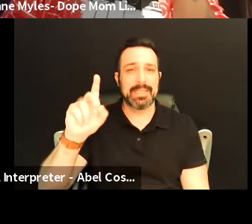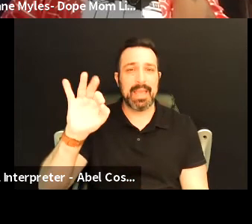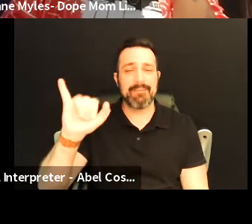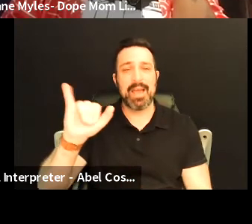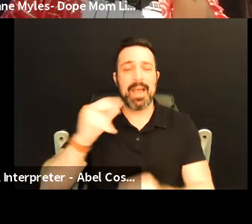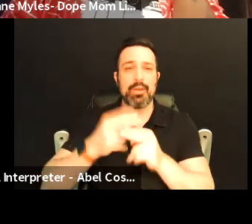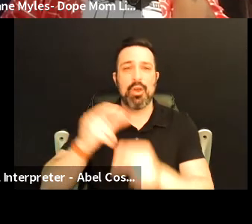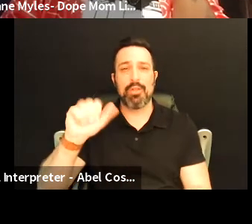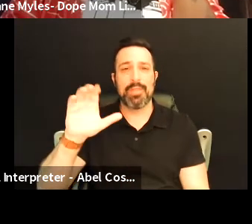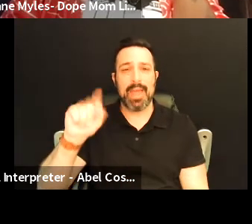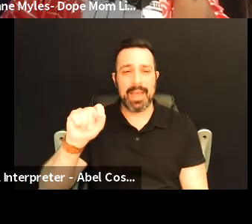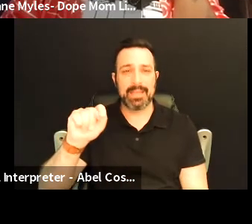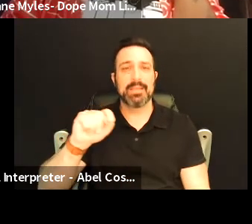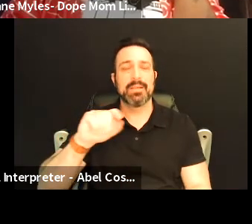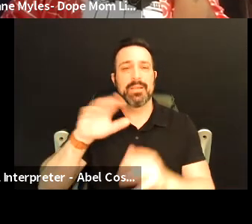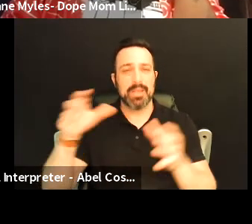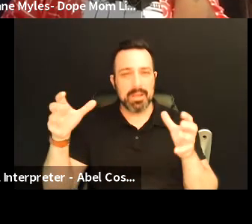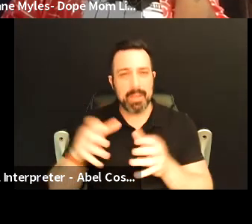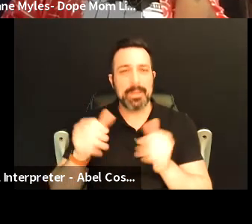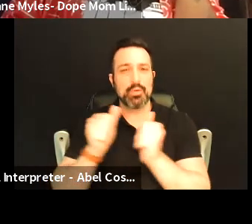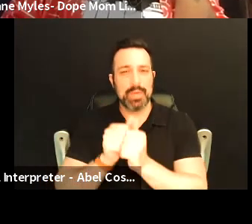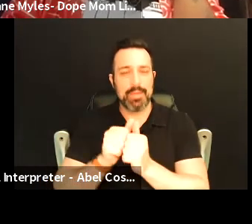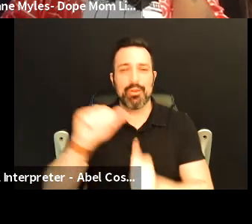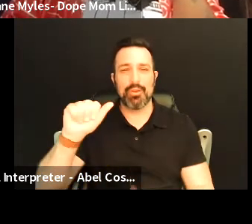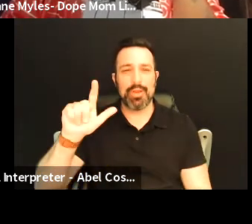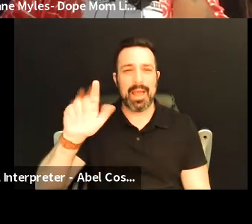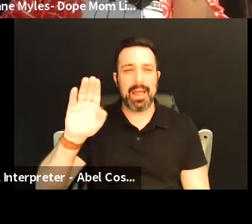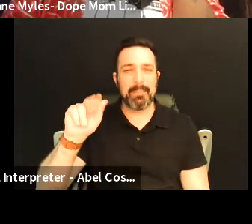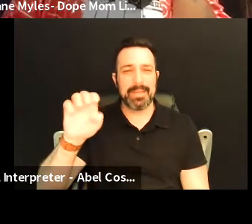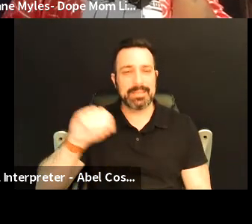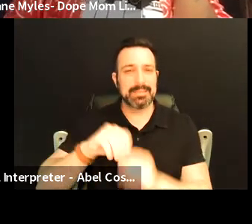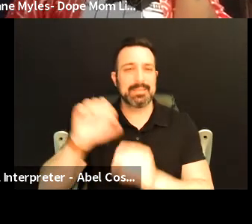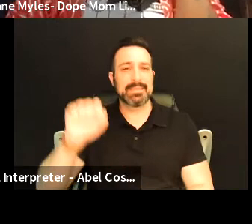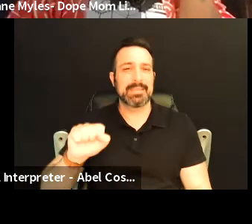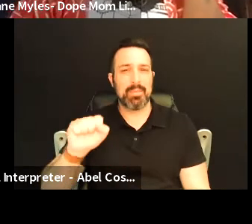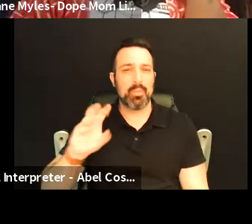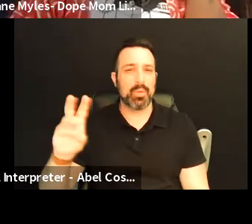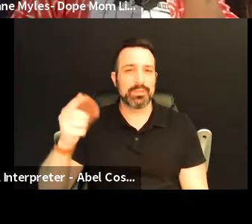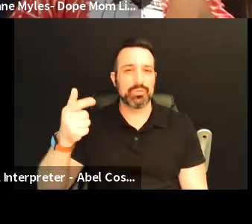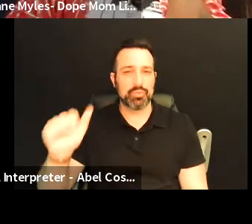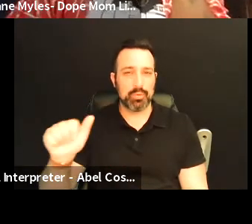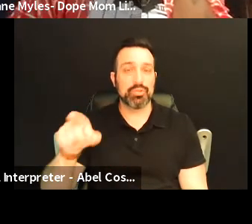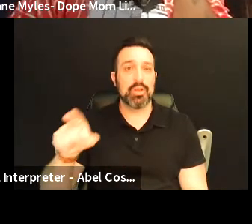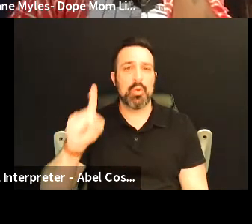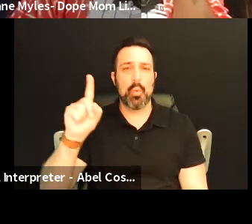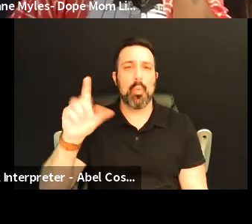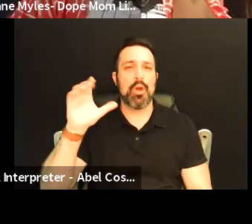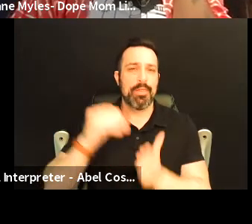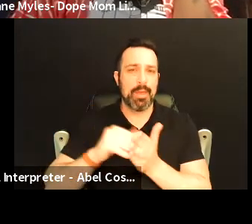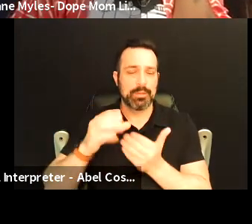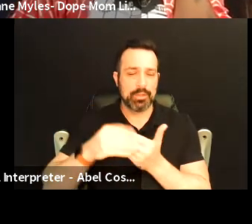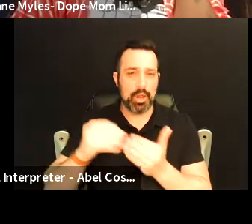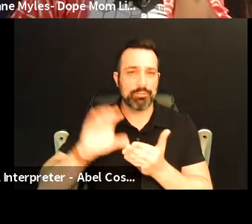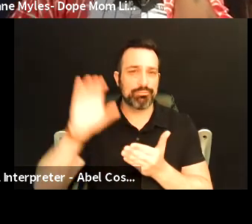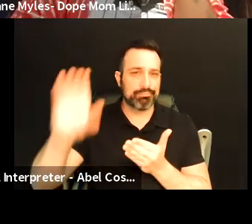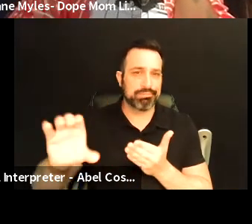together in southwest Georgia and um they were able to sort of turn it was a hundred thousand dollars it was a three